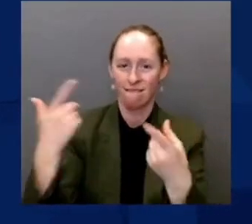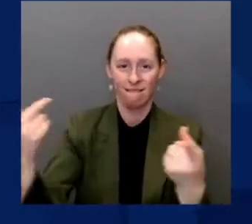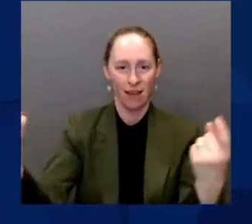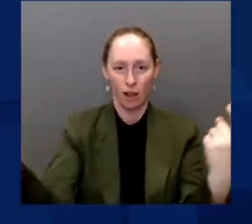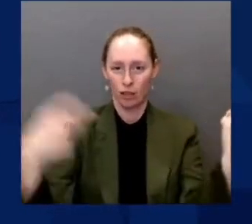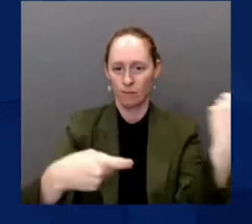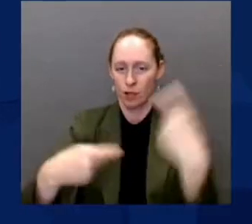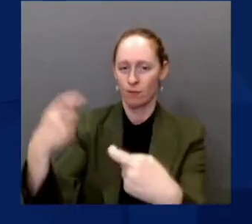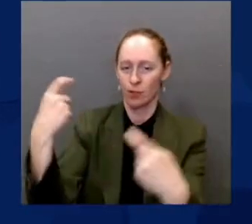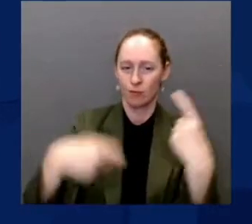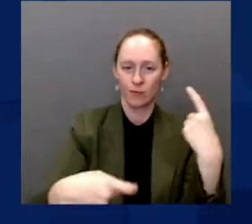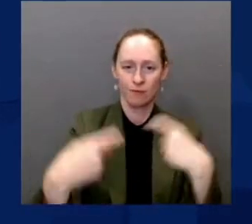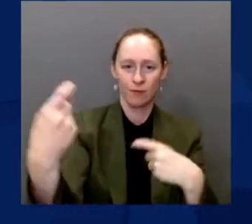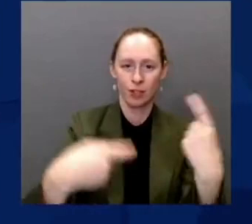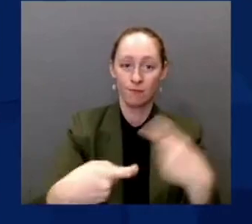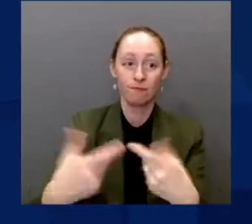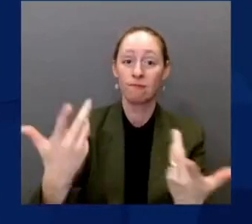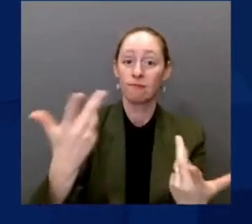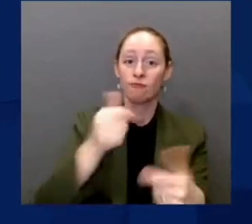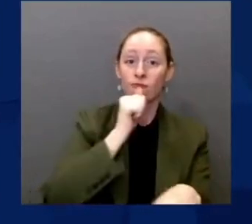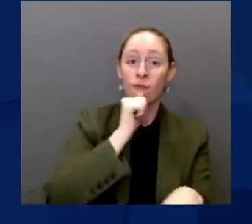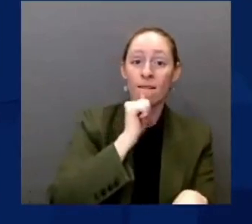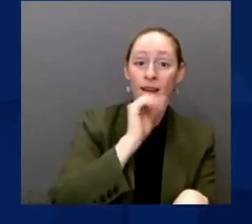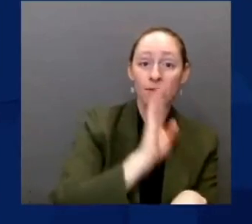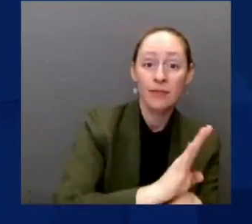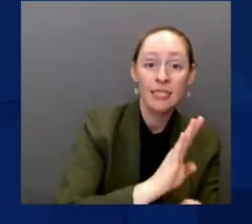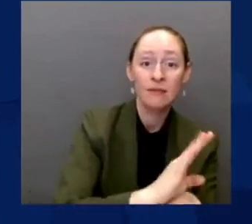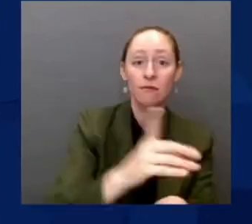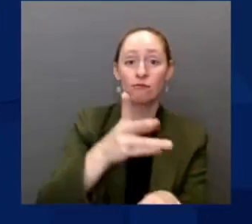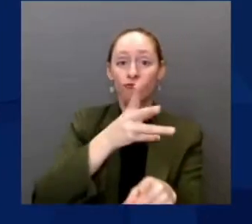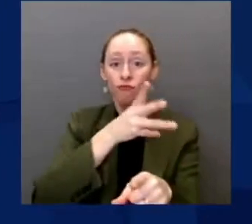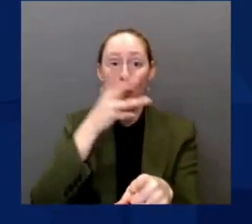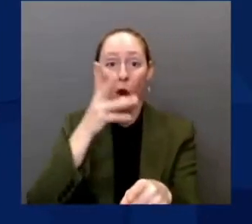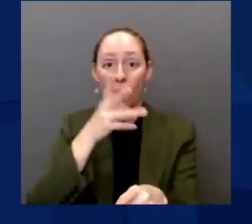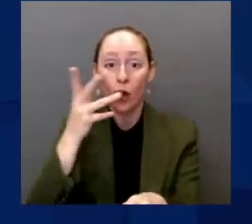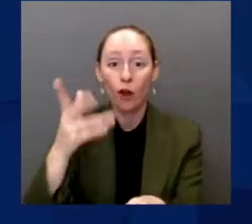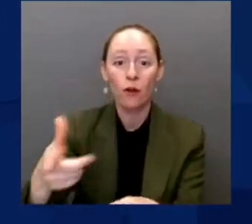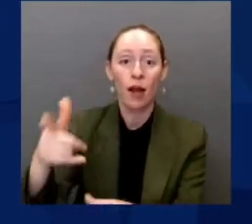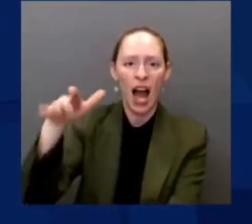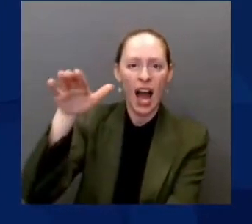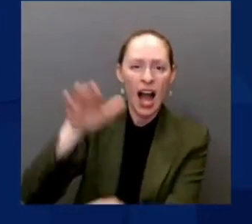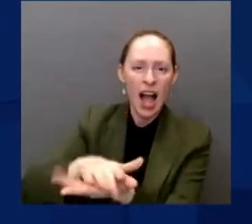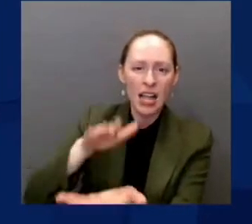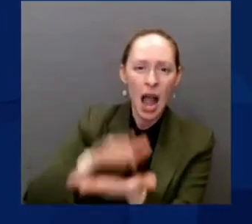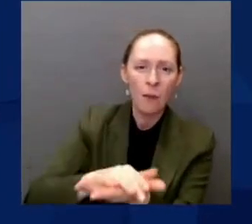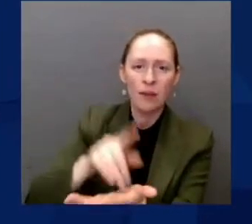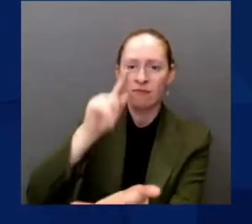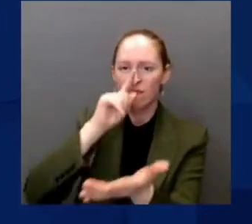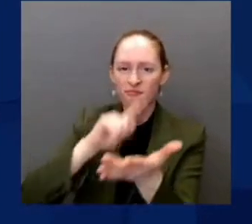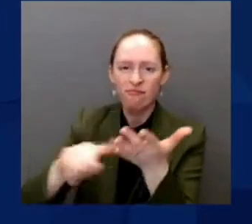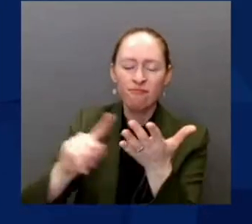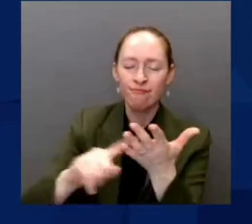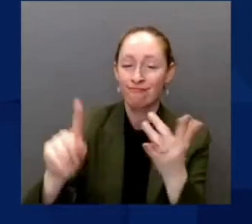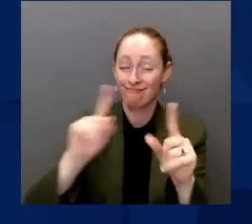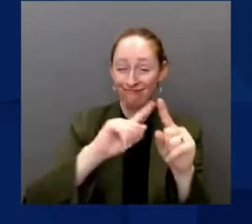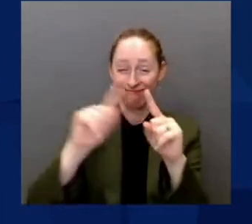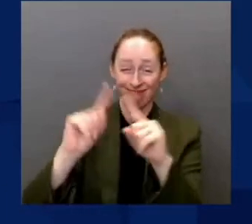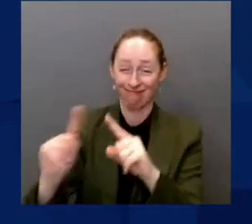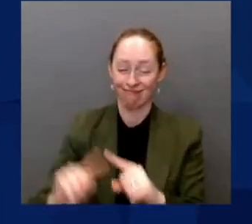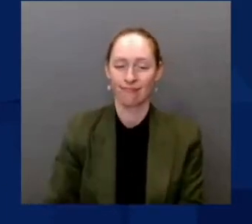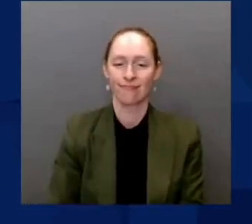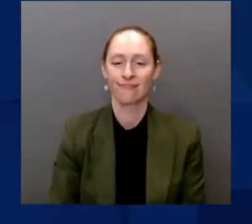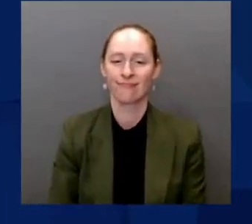society agriculture philanthropy academia you know for example the rockefeller foundation and the american heart